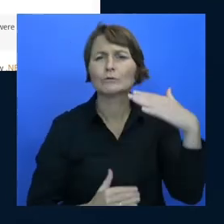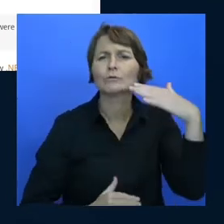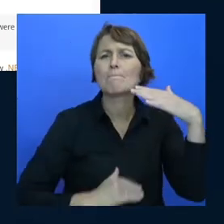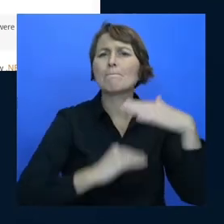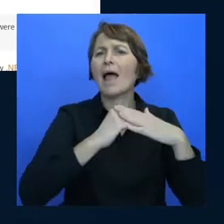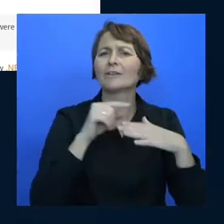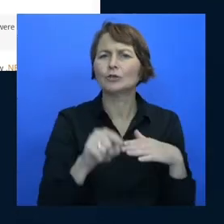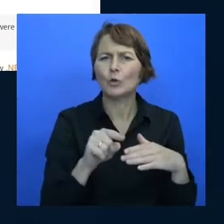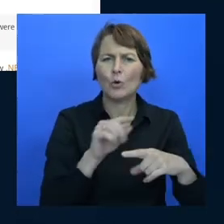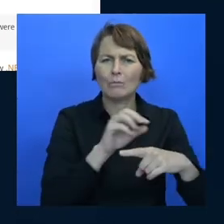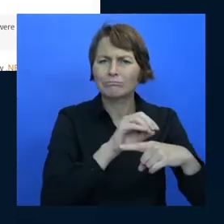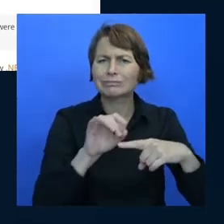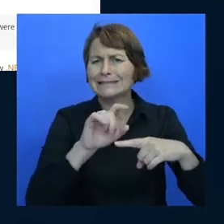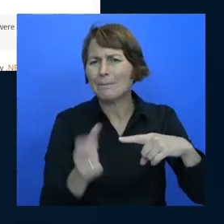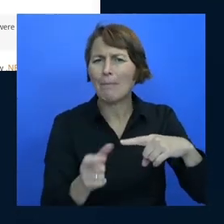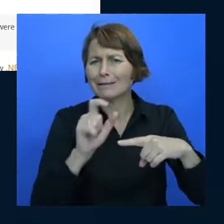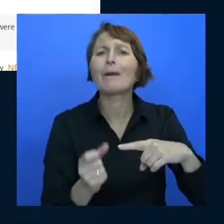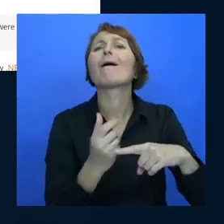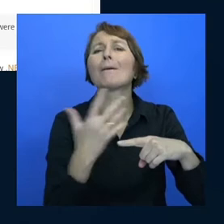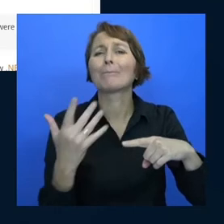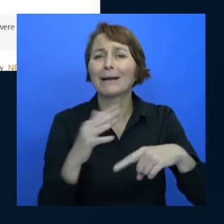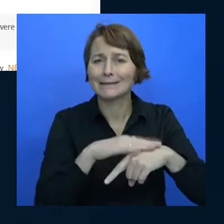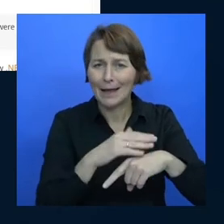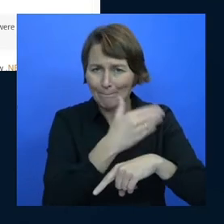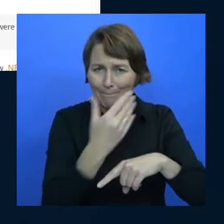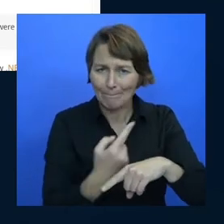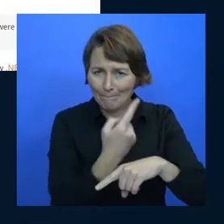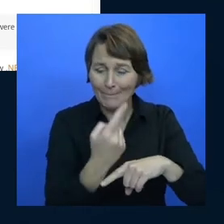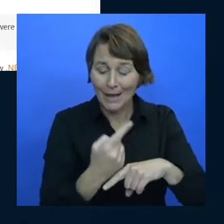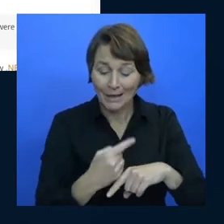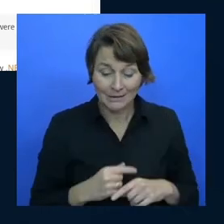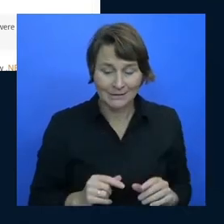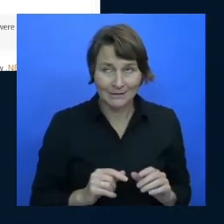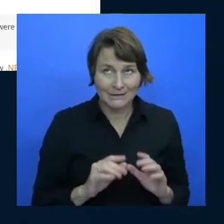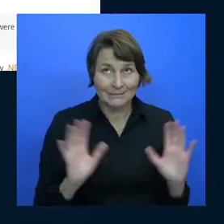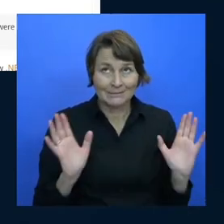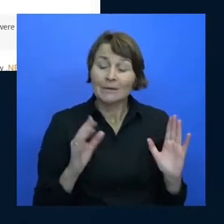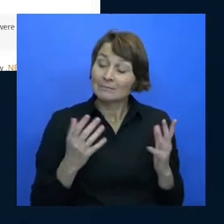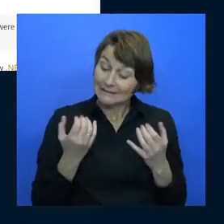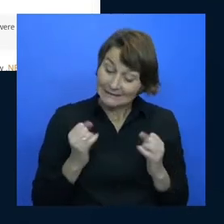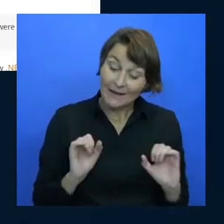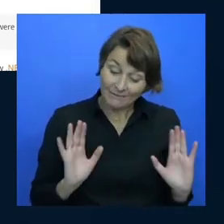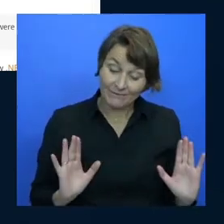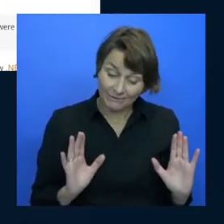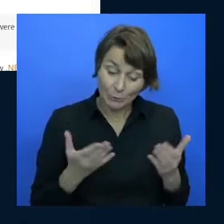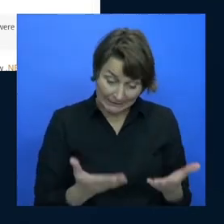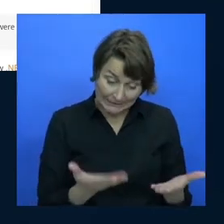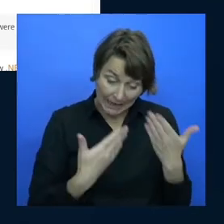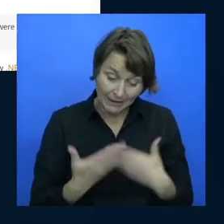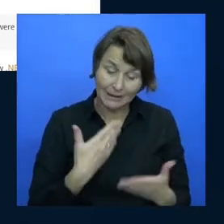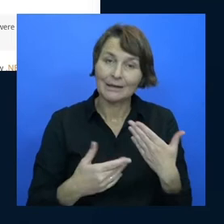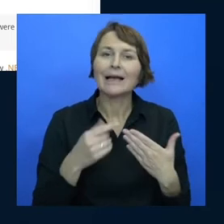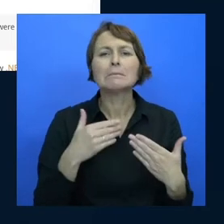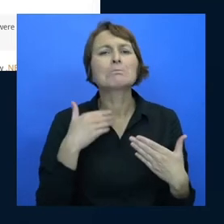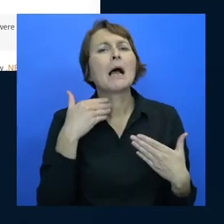i don't want to admit to the okay okay this is a safe space i will admit and then you can maybe decide later to